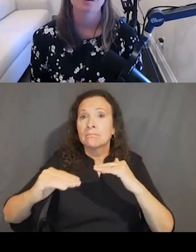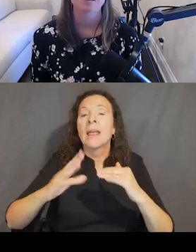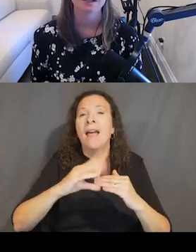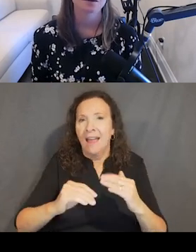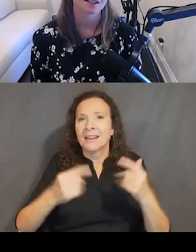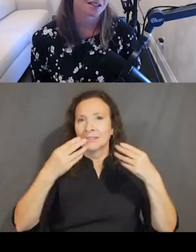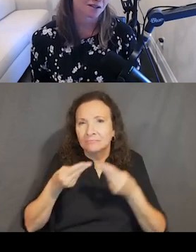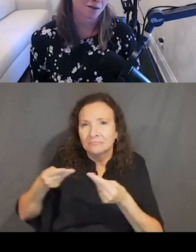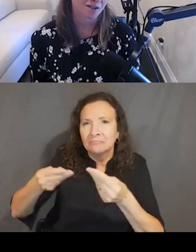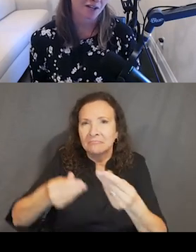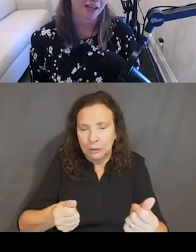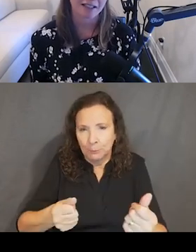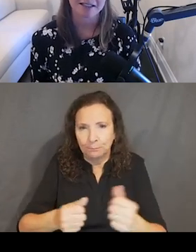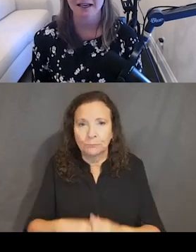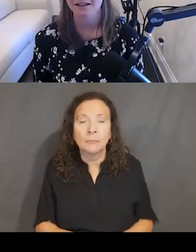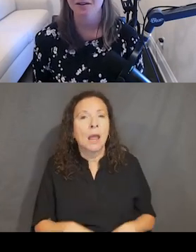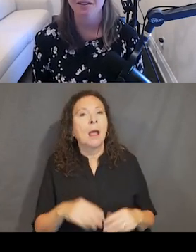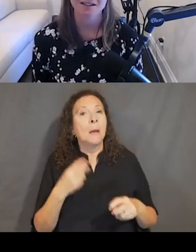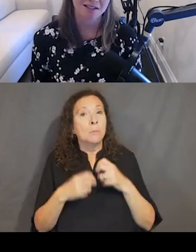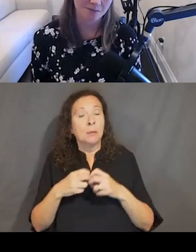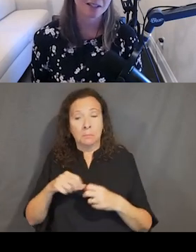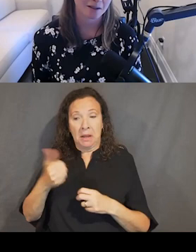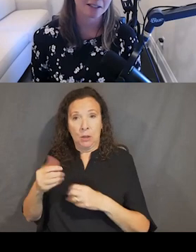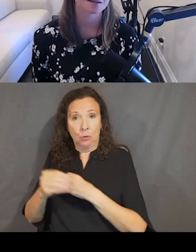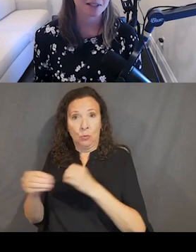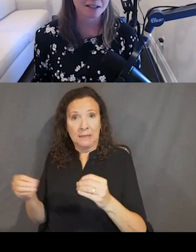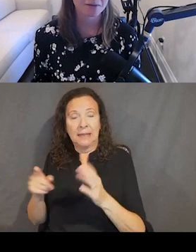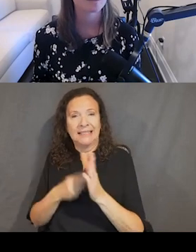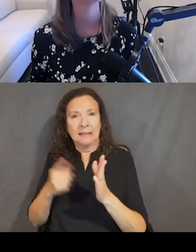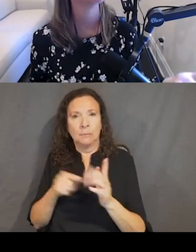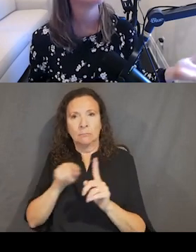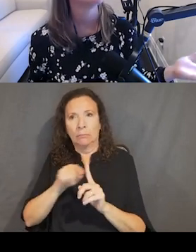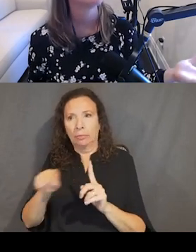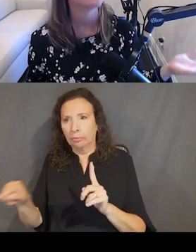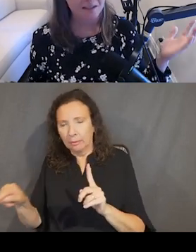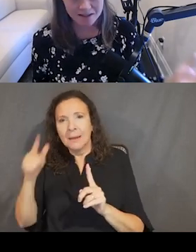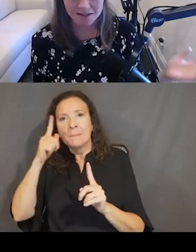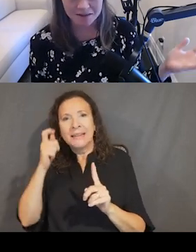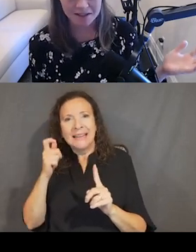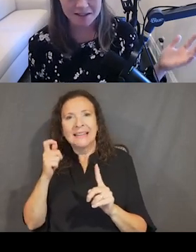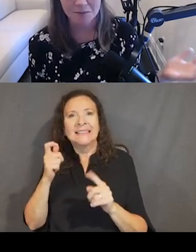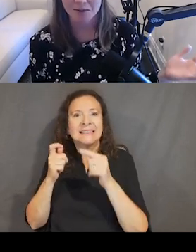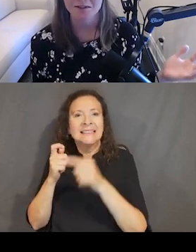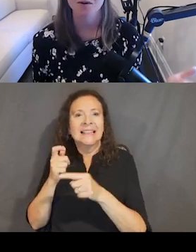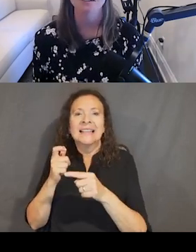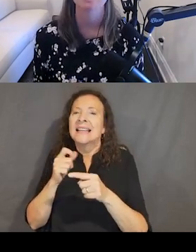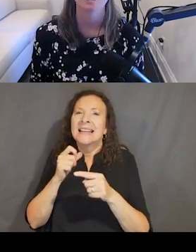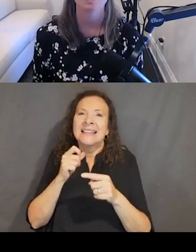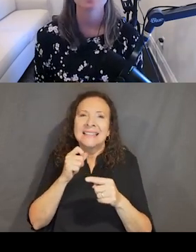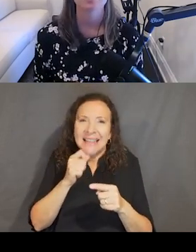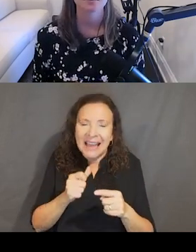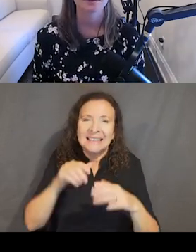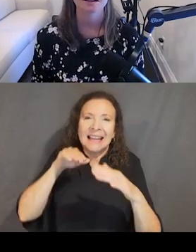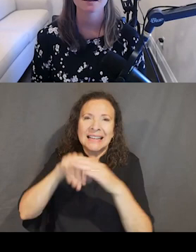And where many organizations go astray is that their design systems tend to be incomplete from an accessibility standpoint, of course.